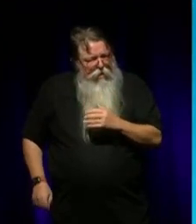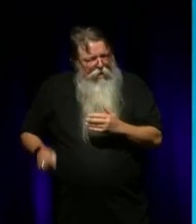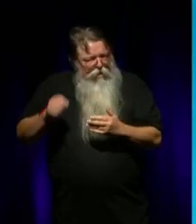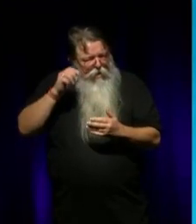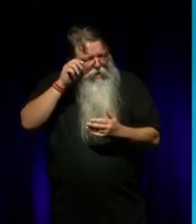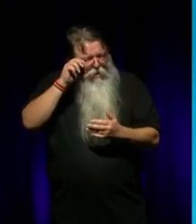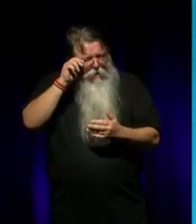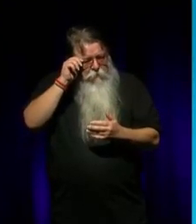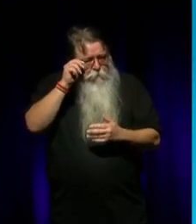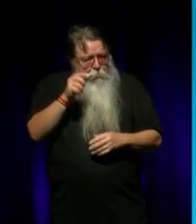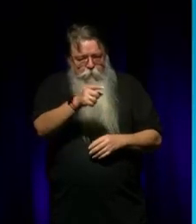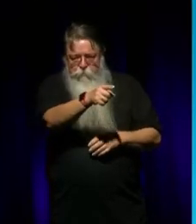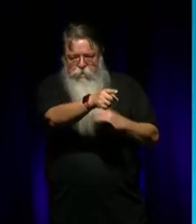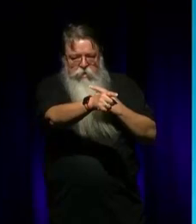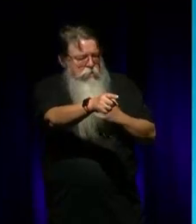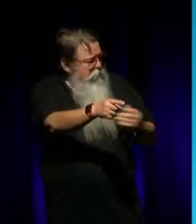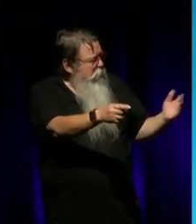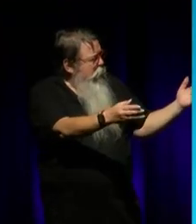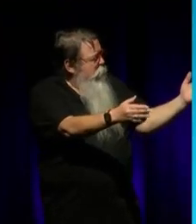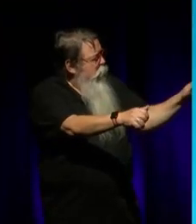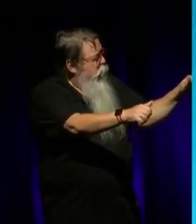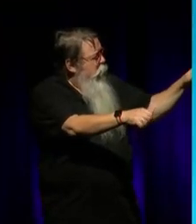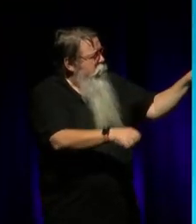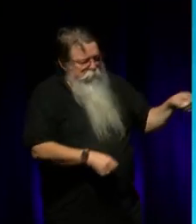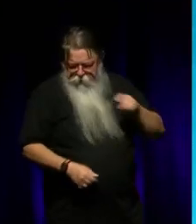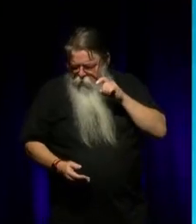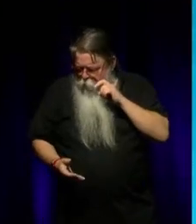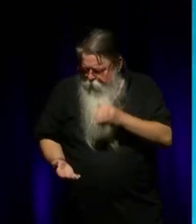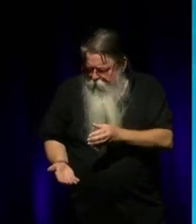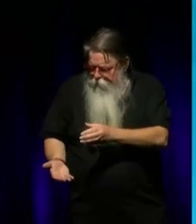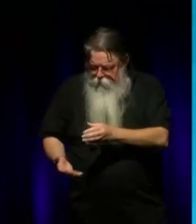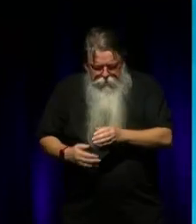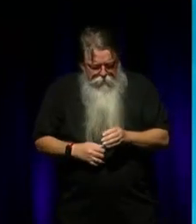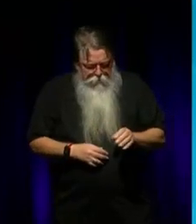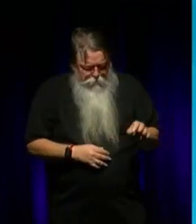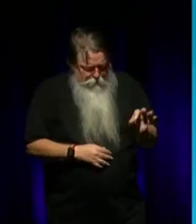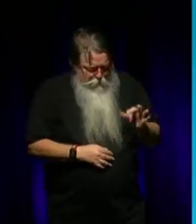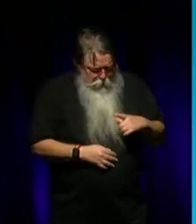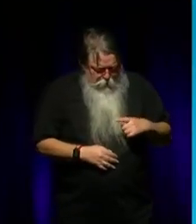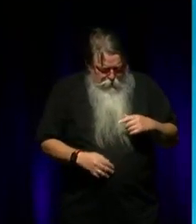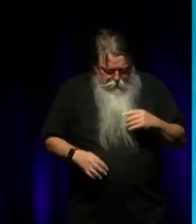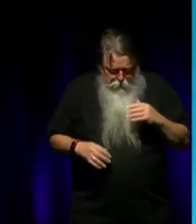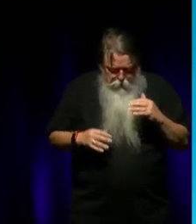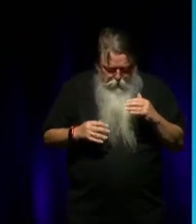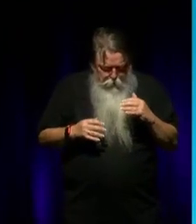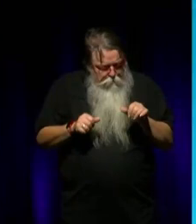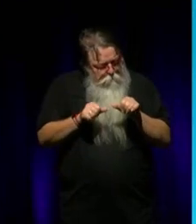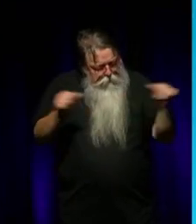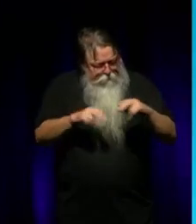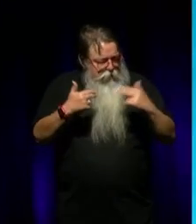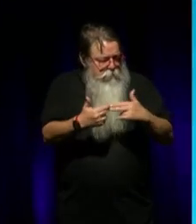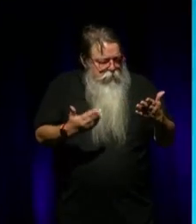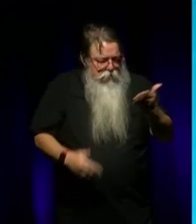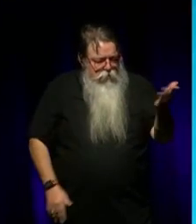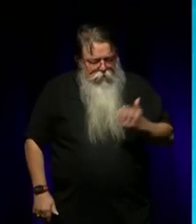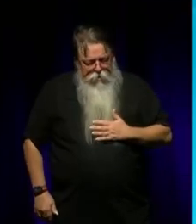have a glass of water, I'll give you some water, it's such a moving time. you know, we have such a big family, and I